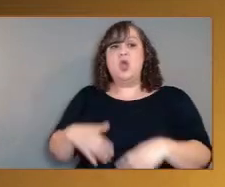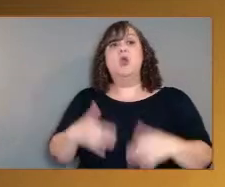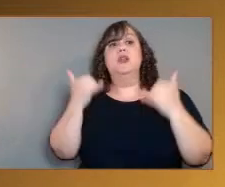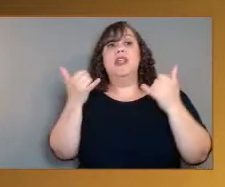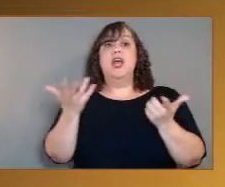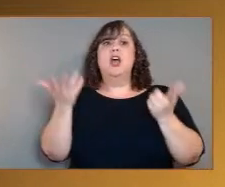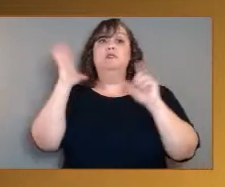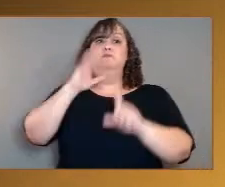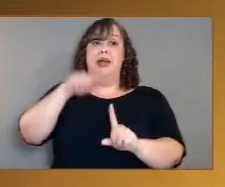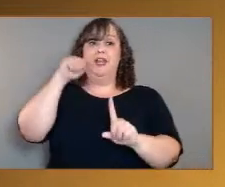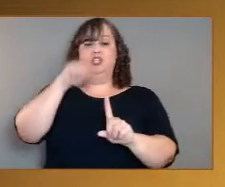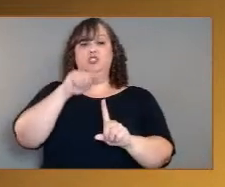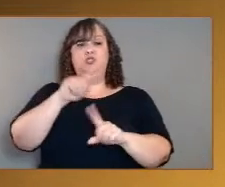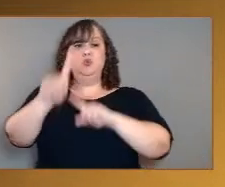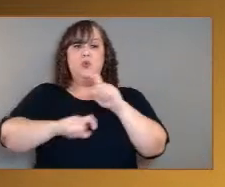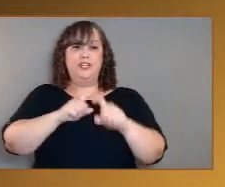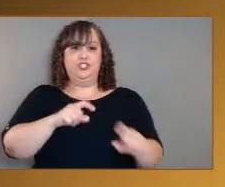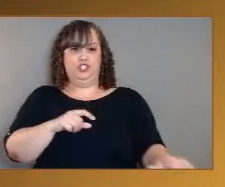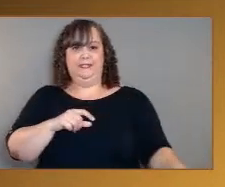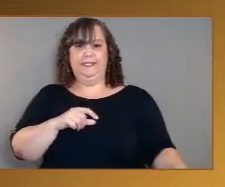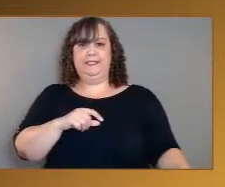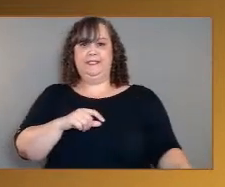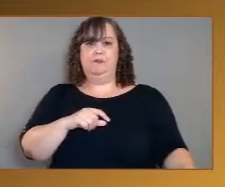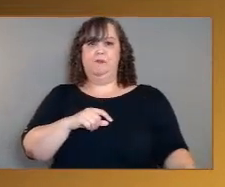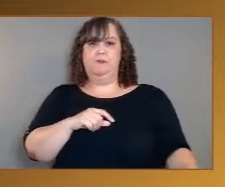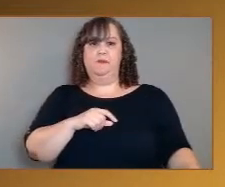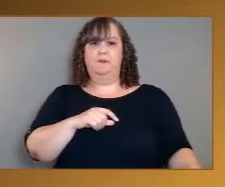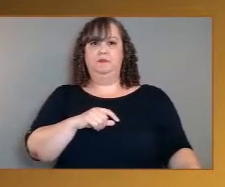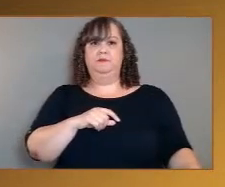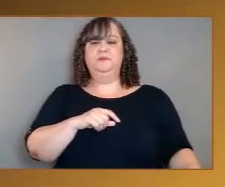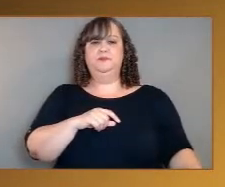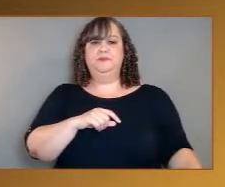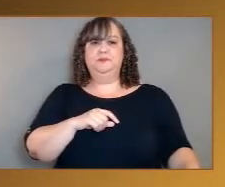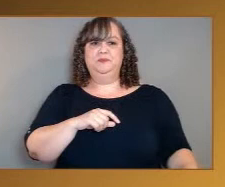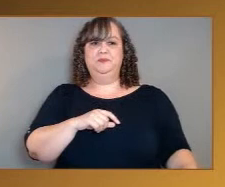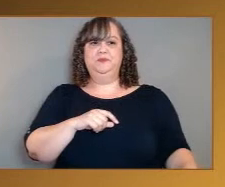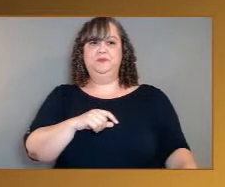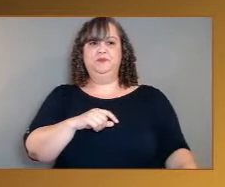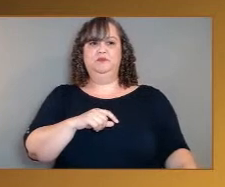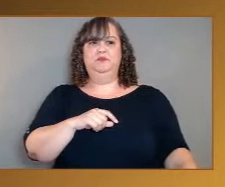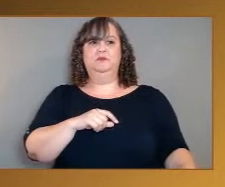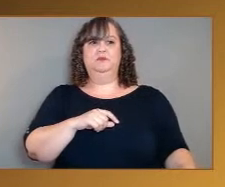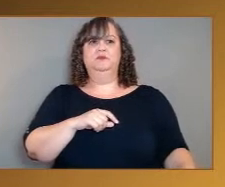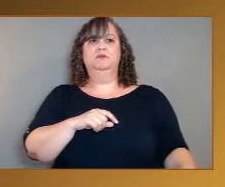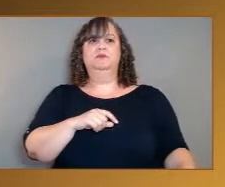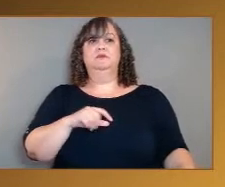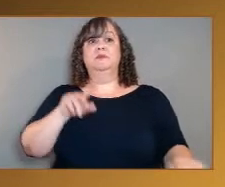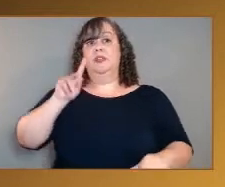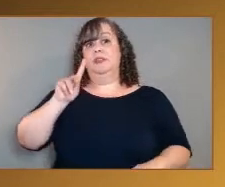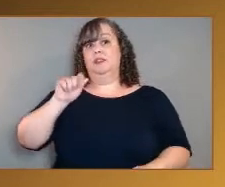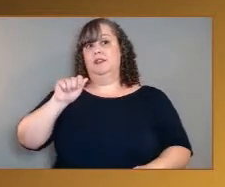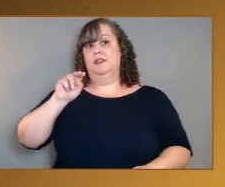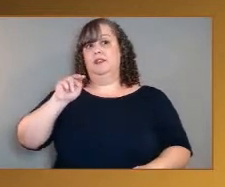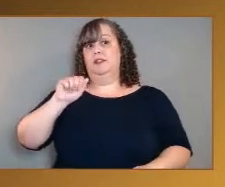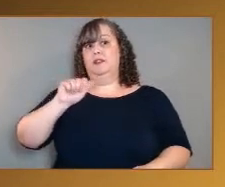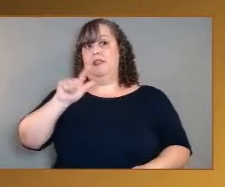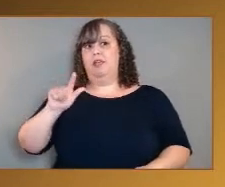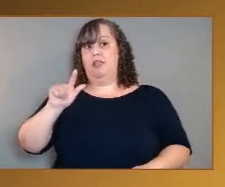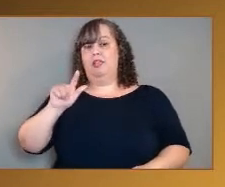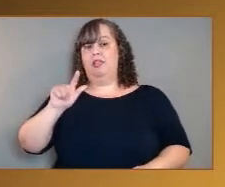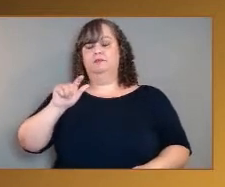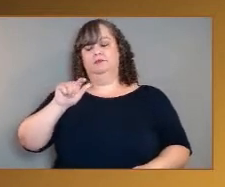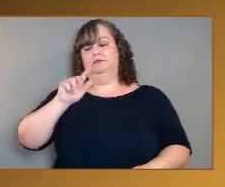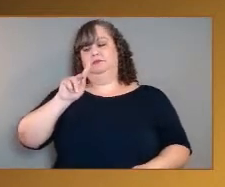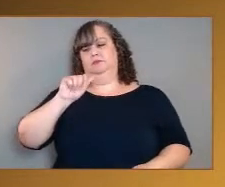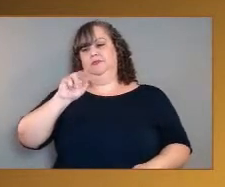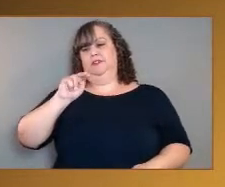from all of you at home, sending them in. We have Canal A on YouTube who asks,